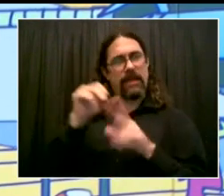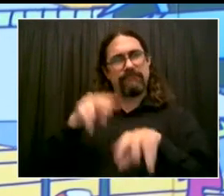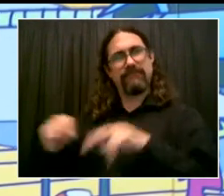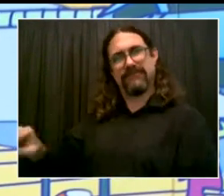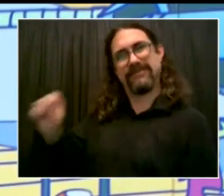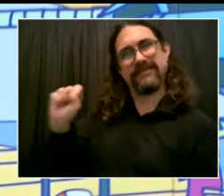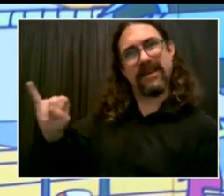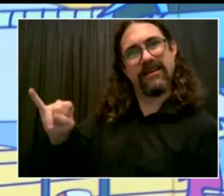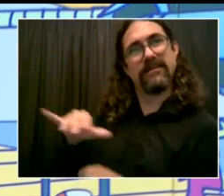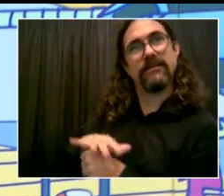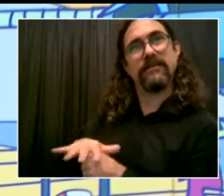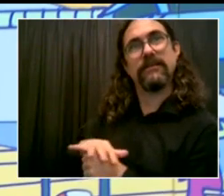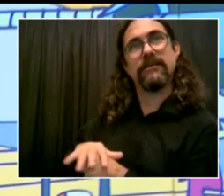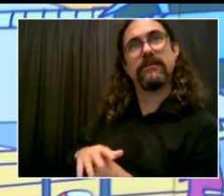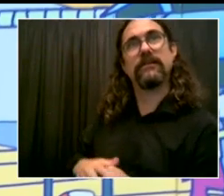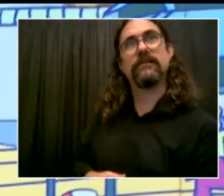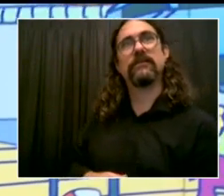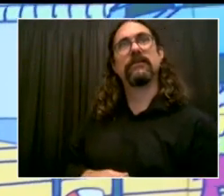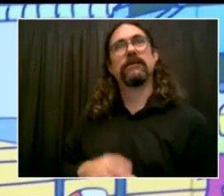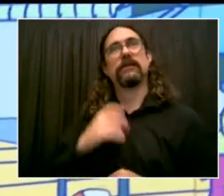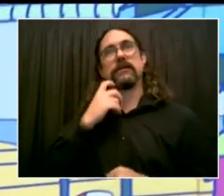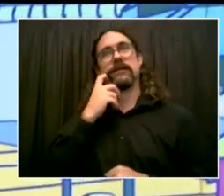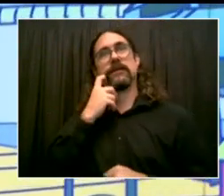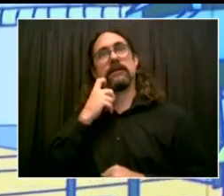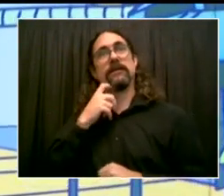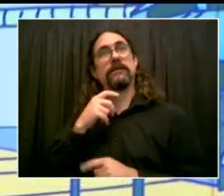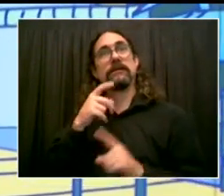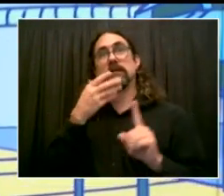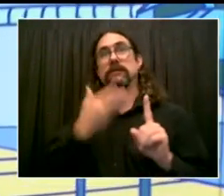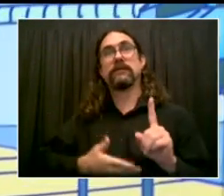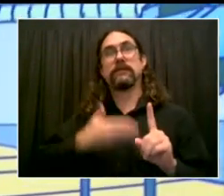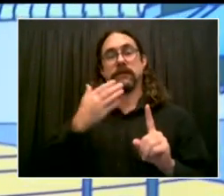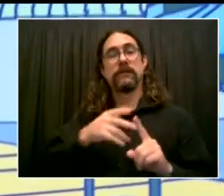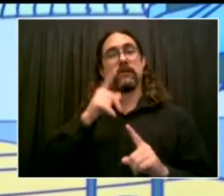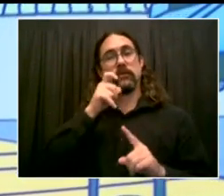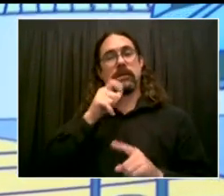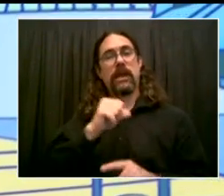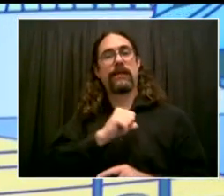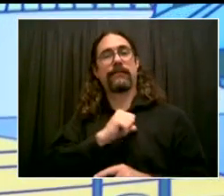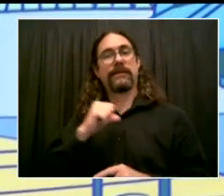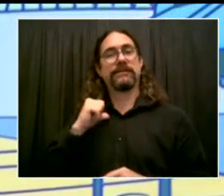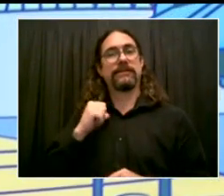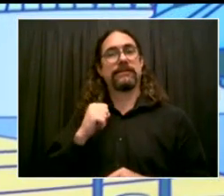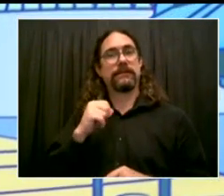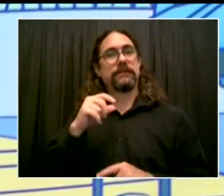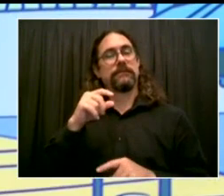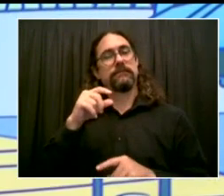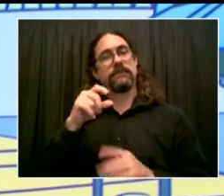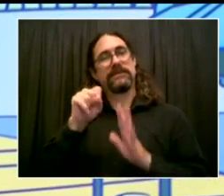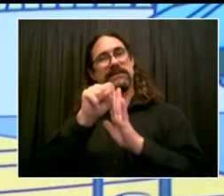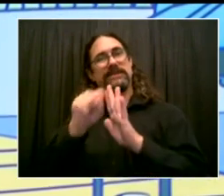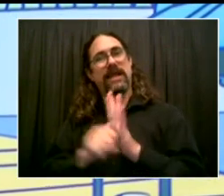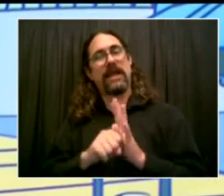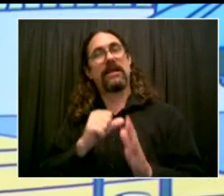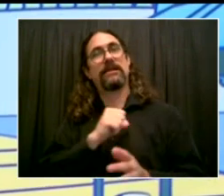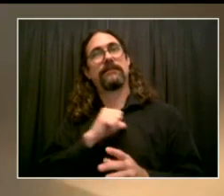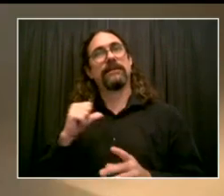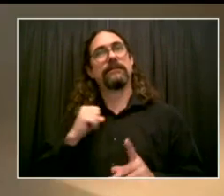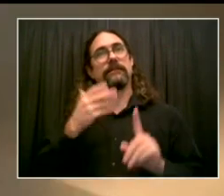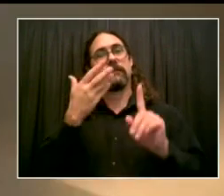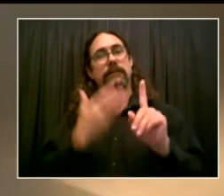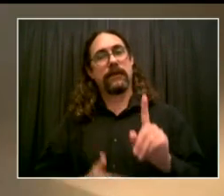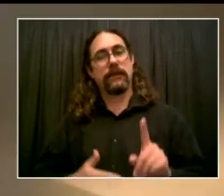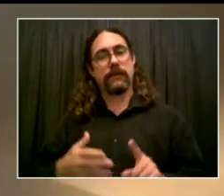Thank you, Mr. Mayor. Welcome to Staten Island. I know that you love being there, and it's great to have you on Staten Island.